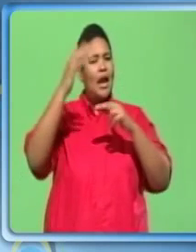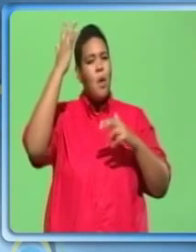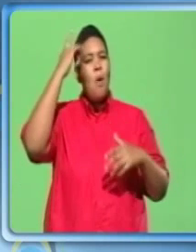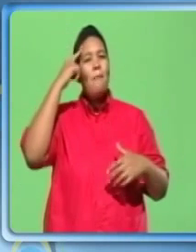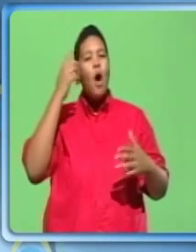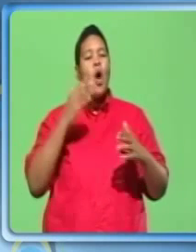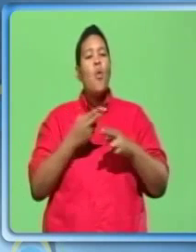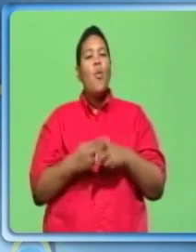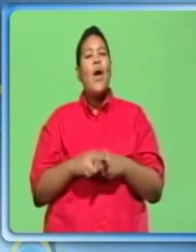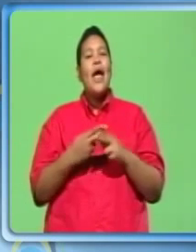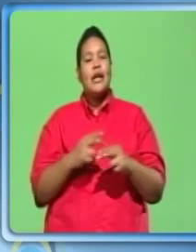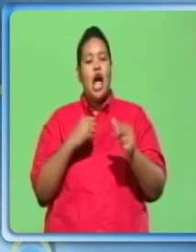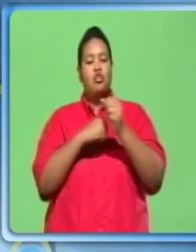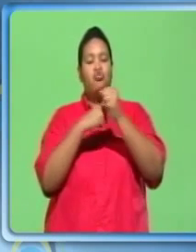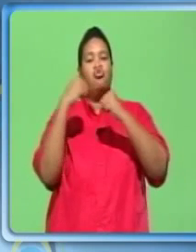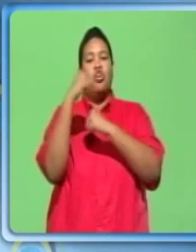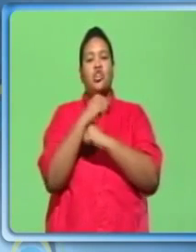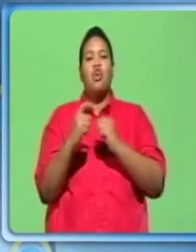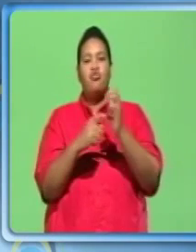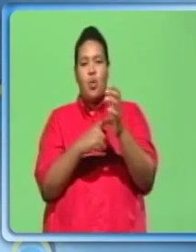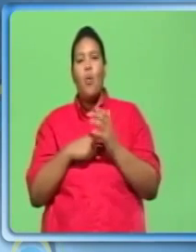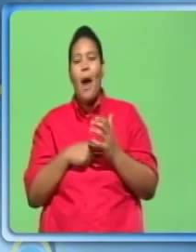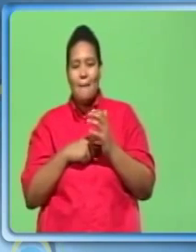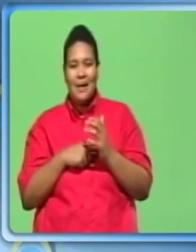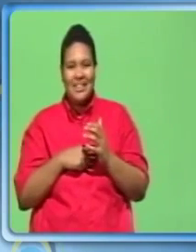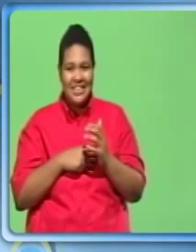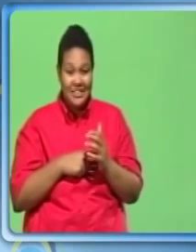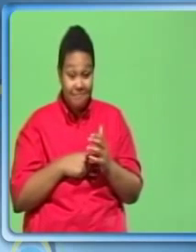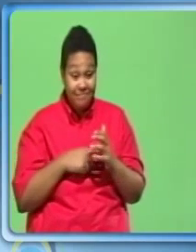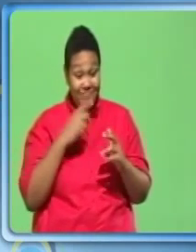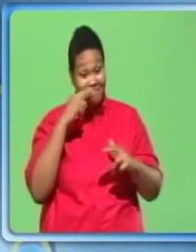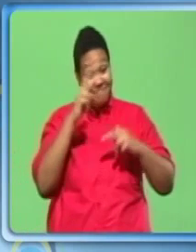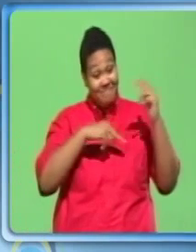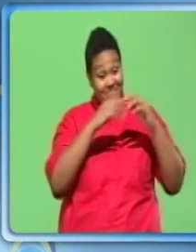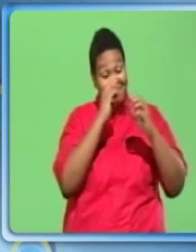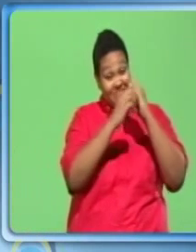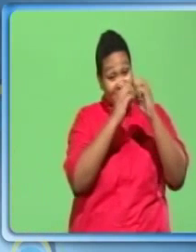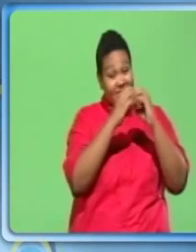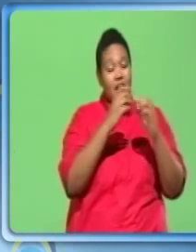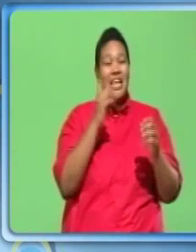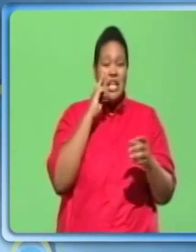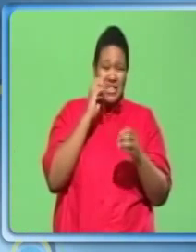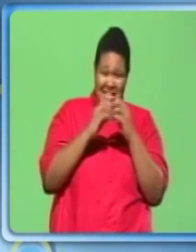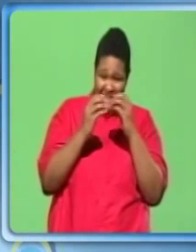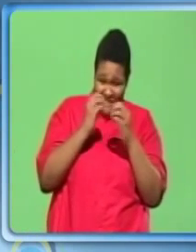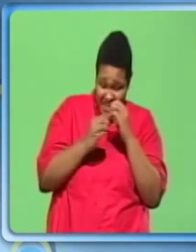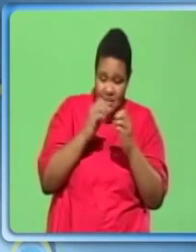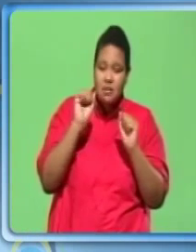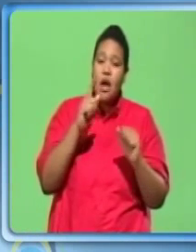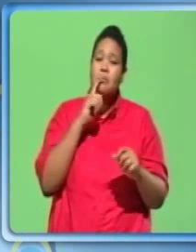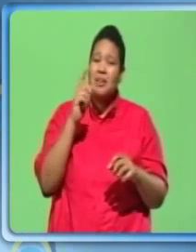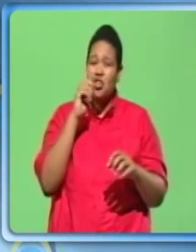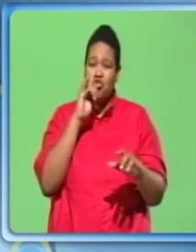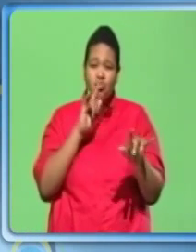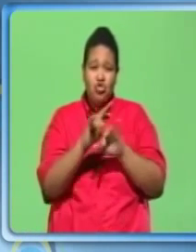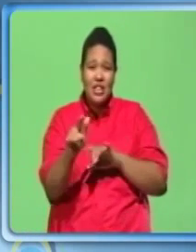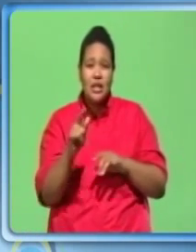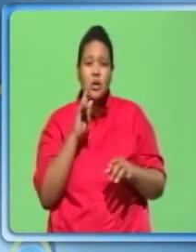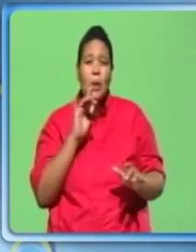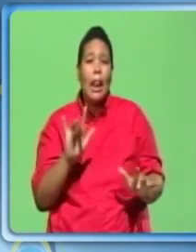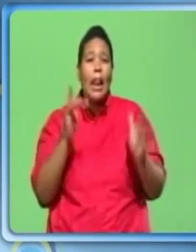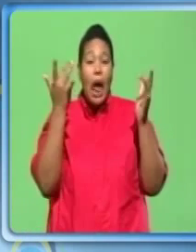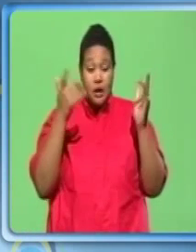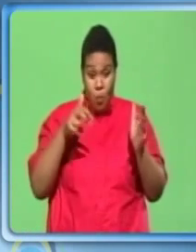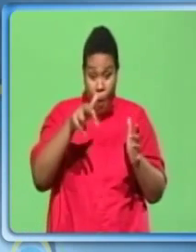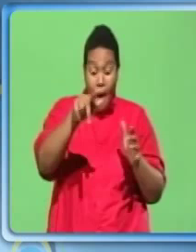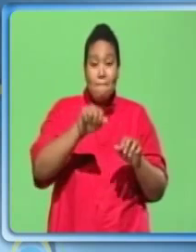weight and structural requirements. Installation and repairs can be tricky. Fragile. Walking on roof may